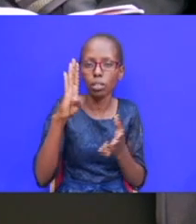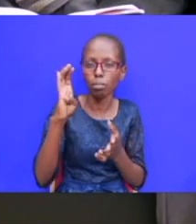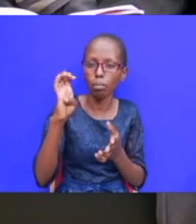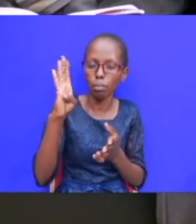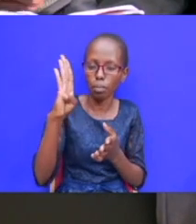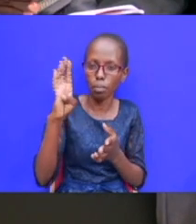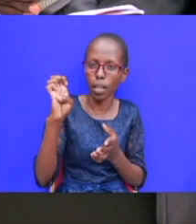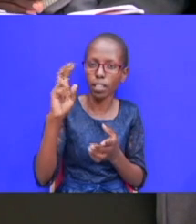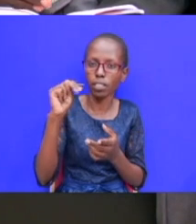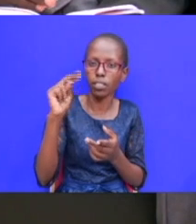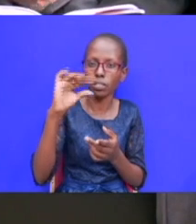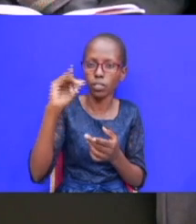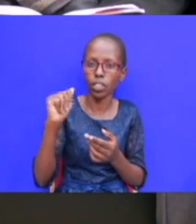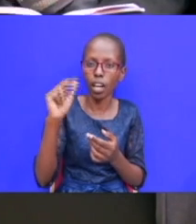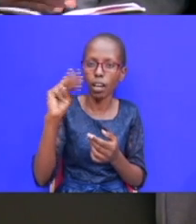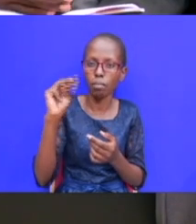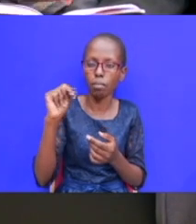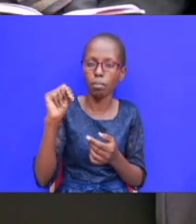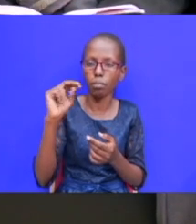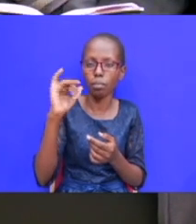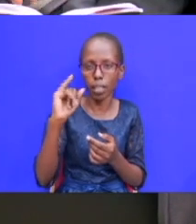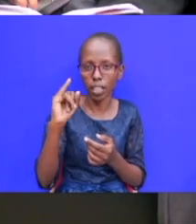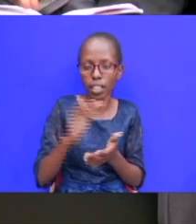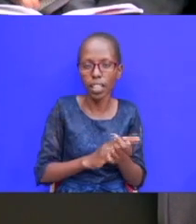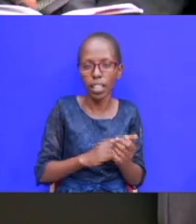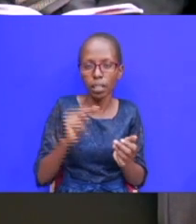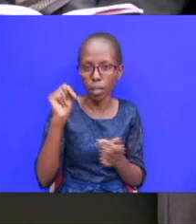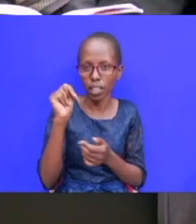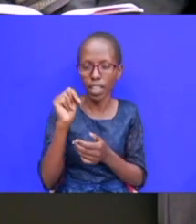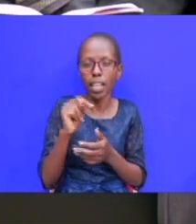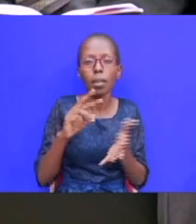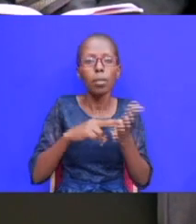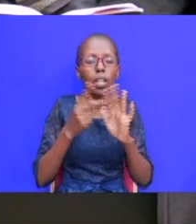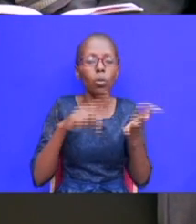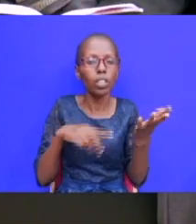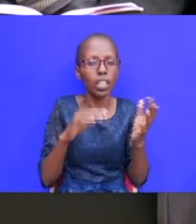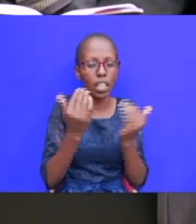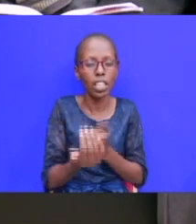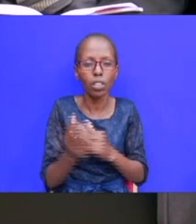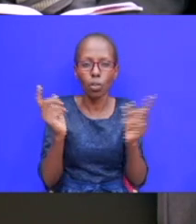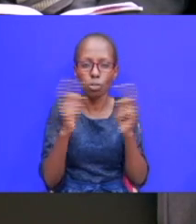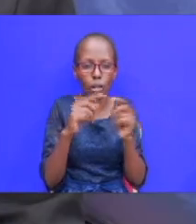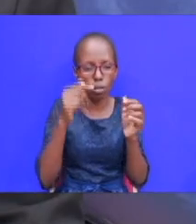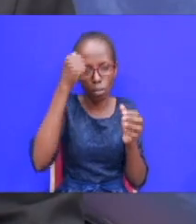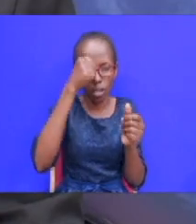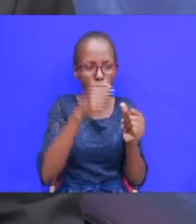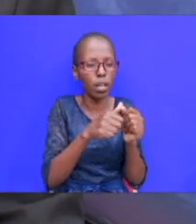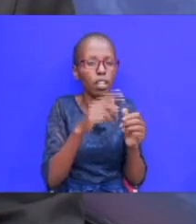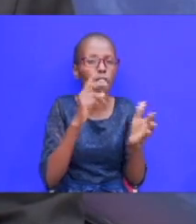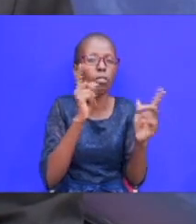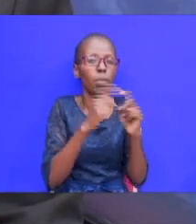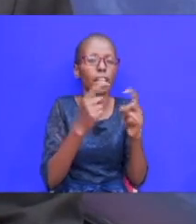the name changes because when when he could have been called ben home meaning the child of pain they could have reminded been reminded of pain